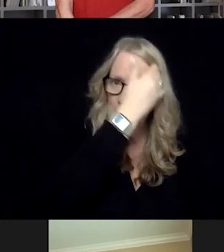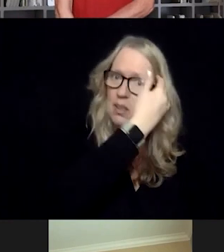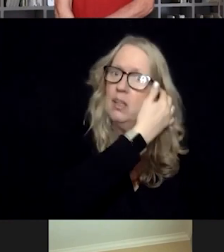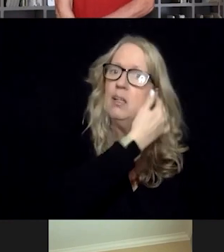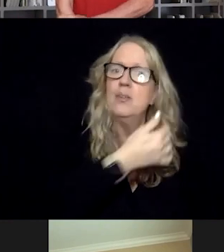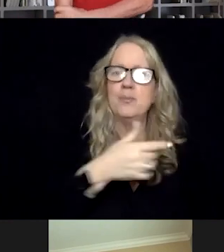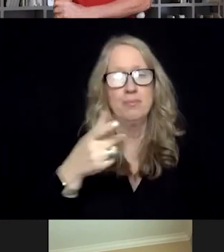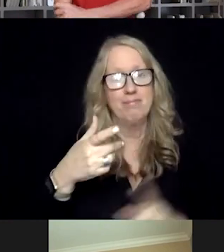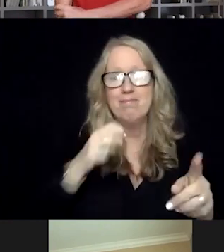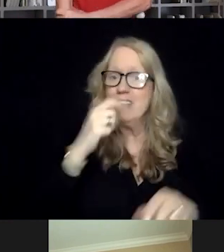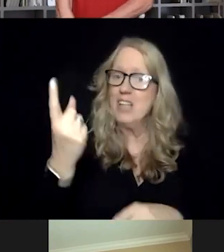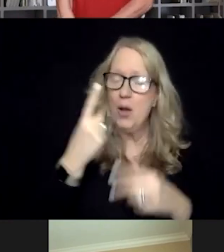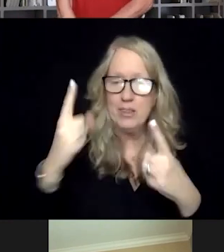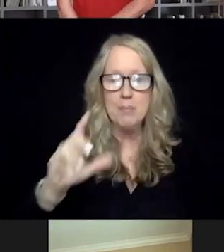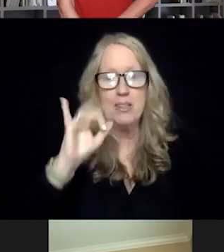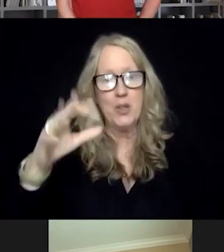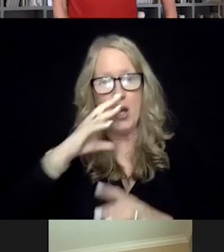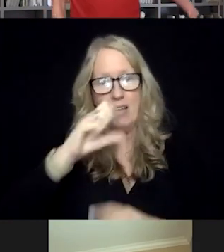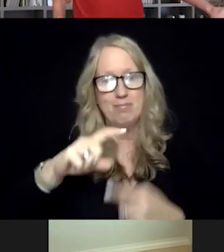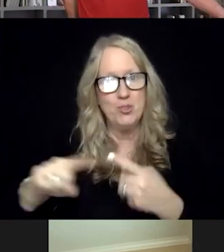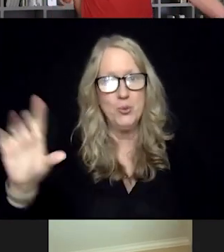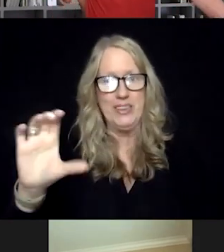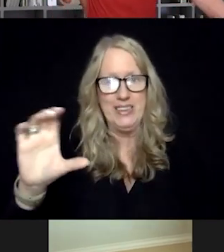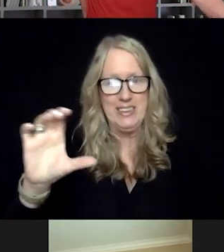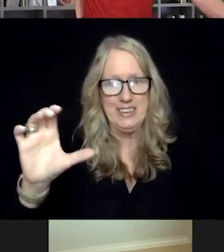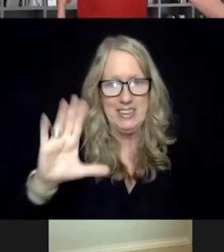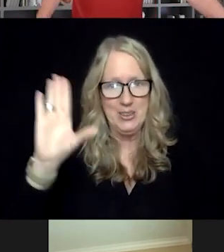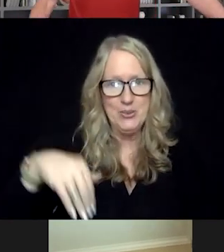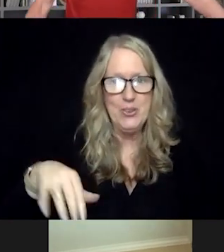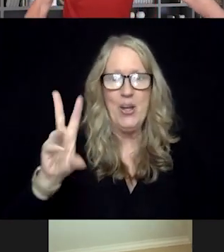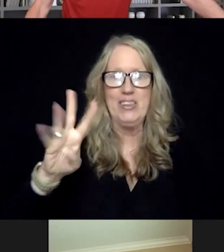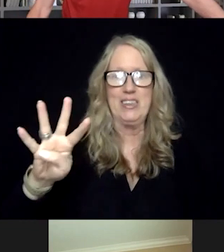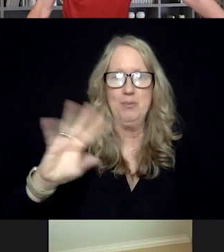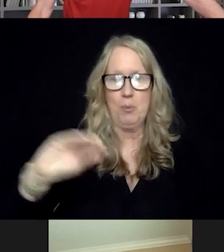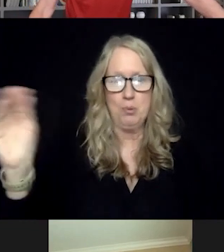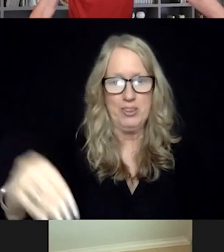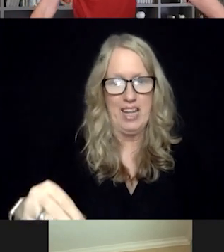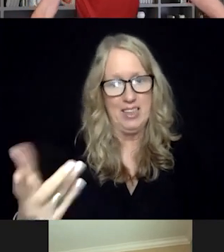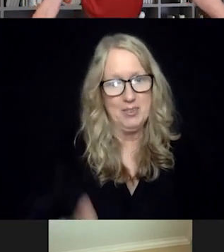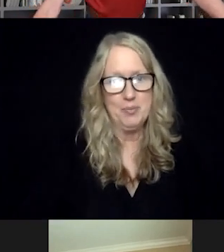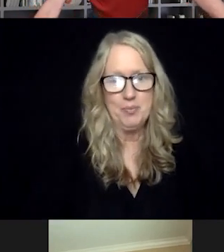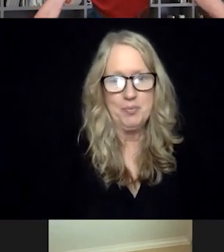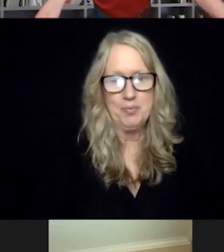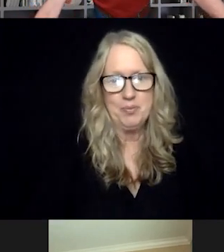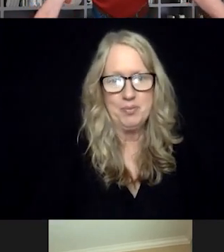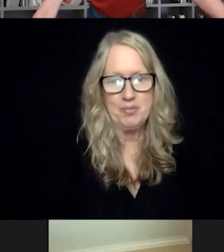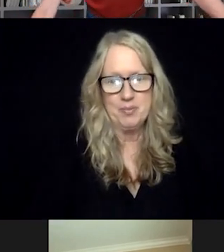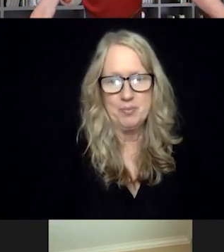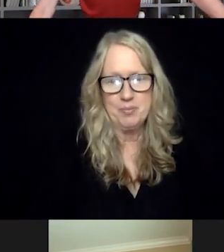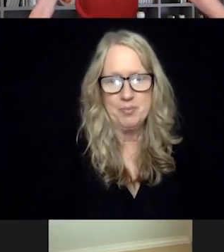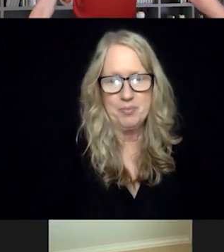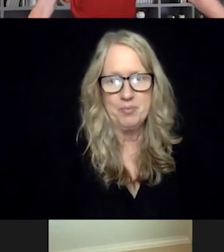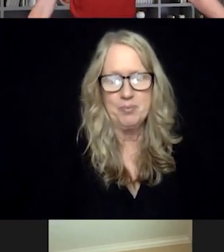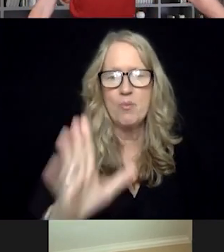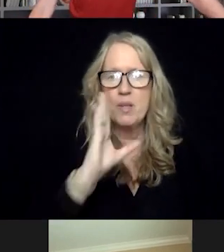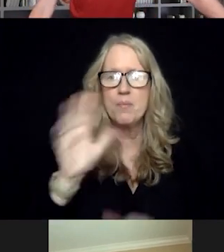C, you know, at 64%, that's where I'm going to land as well. I'm going with the